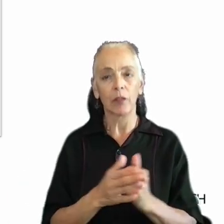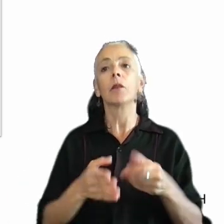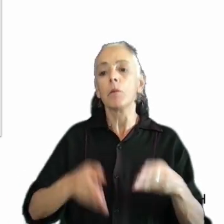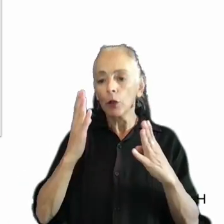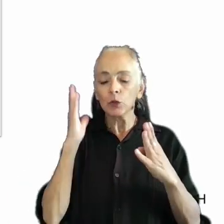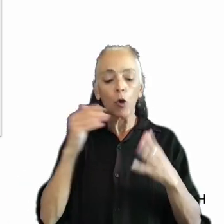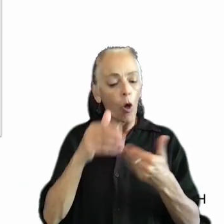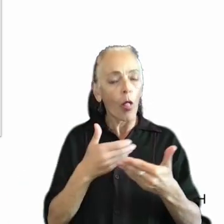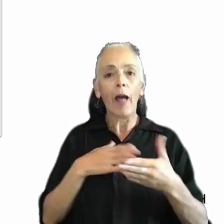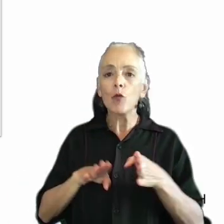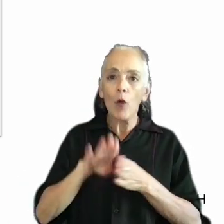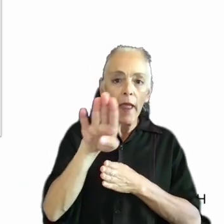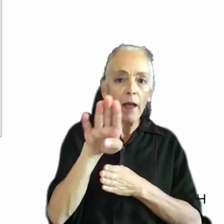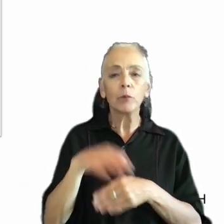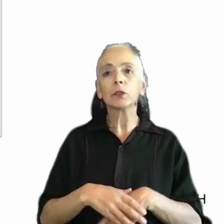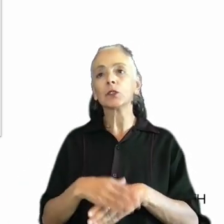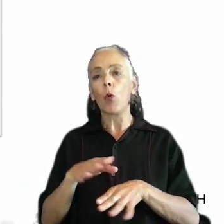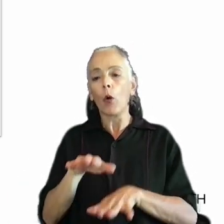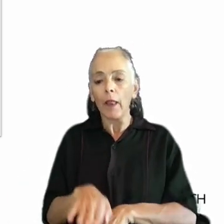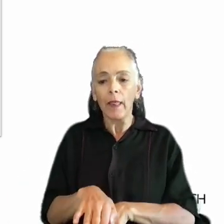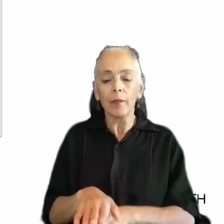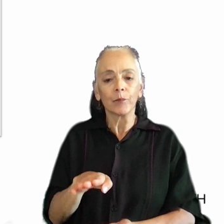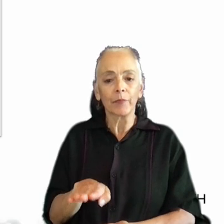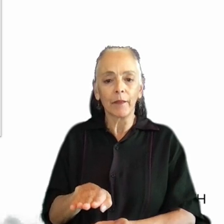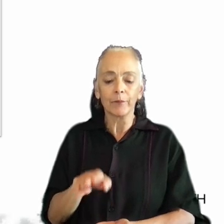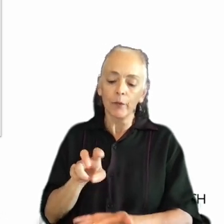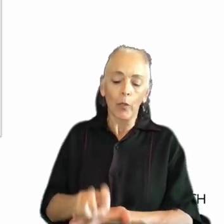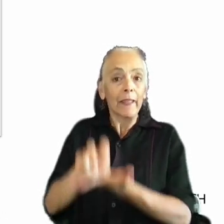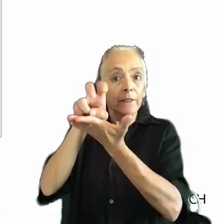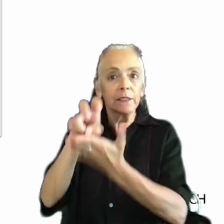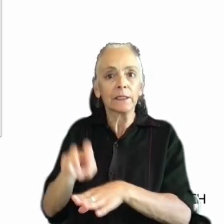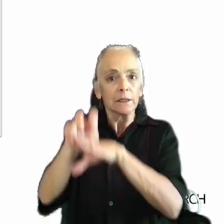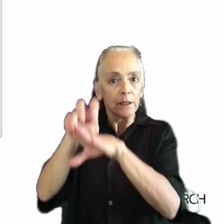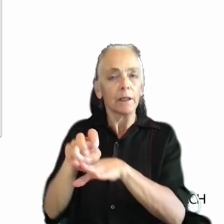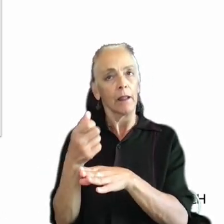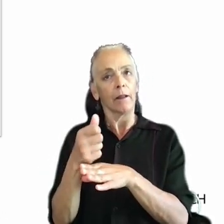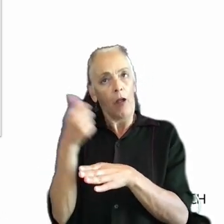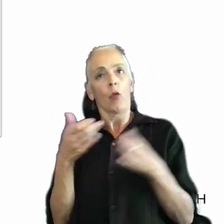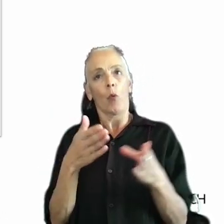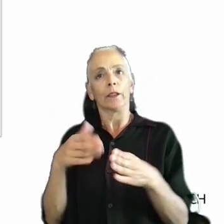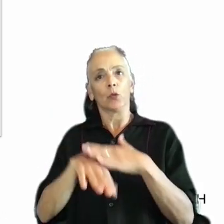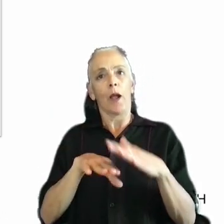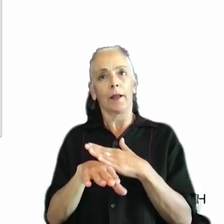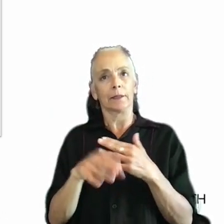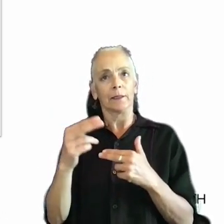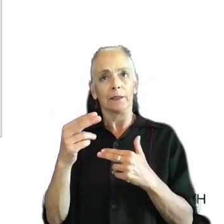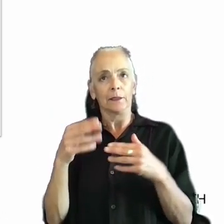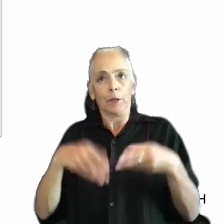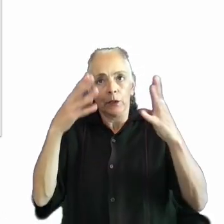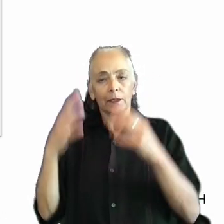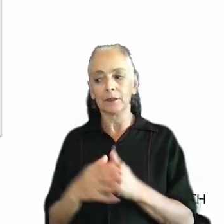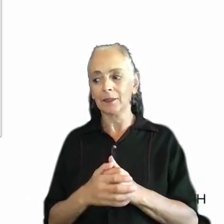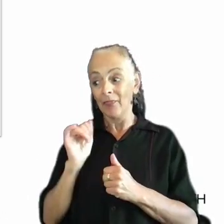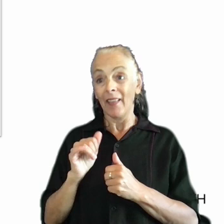ramps and lifts or other ways that we could access levels and buildings. This building was designed without consideration for the full